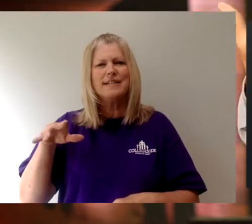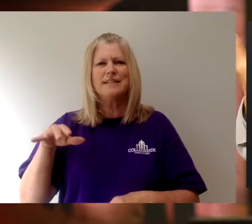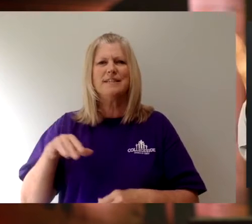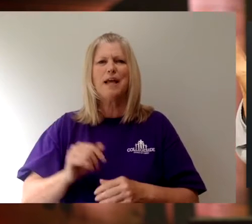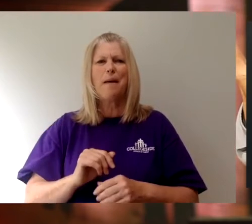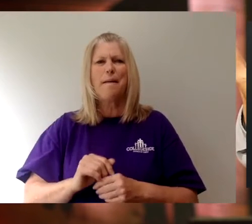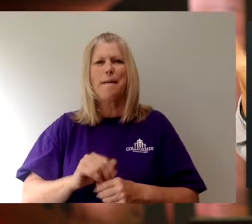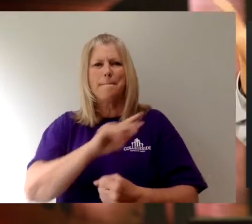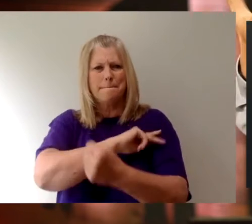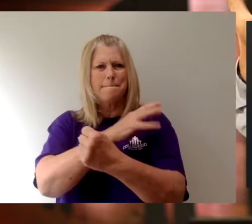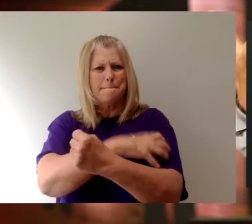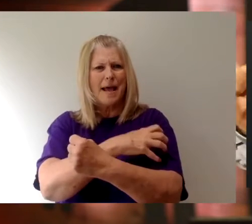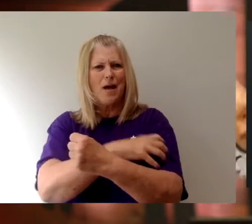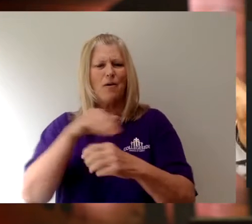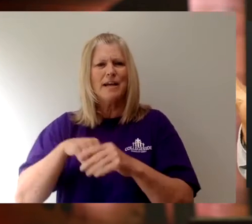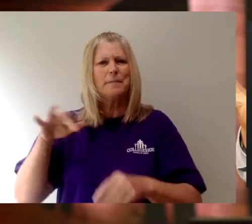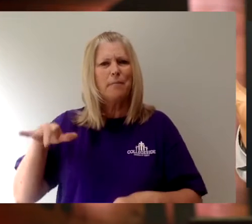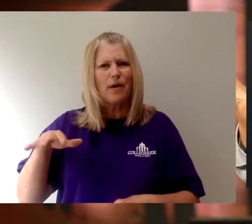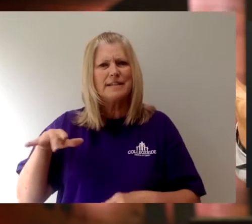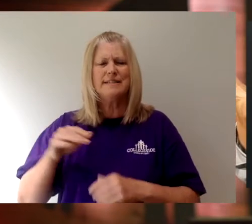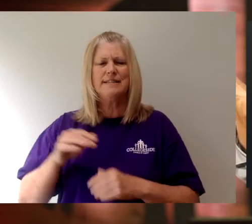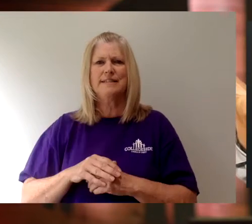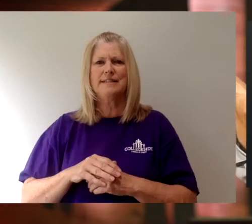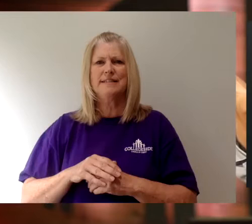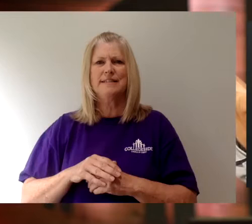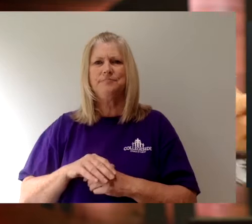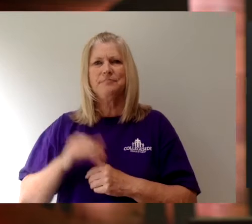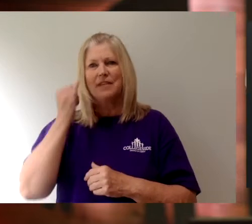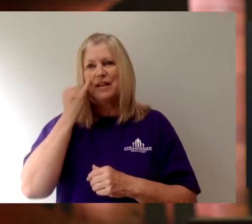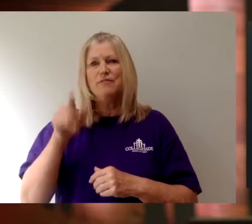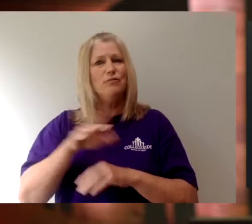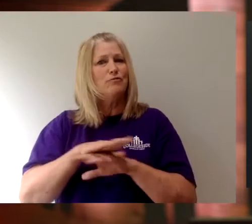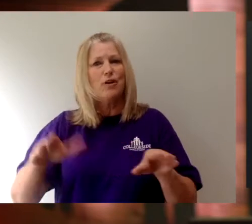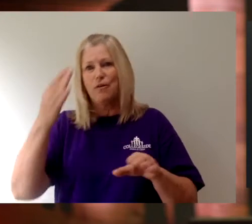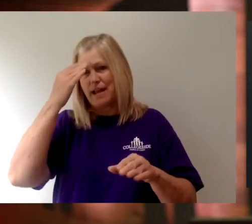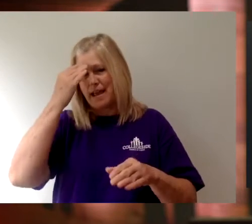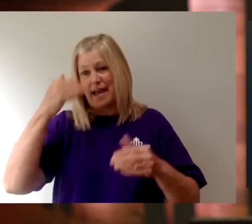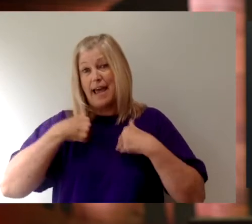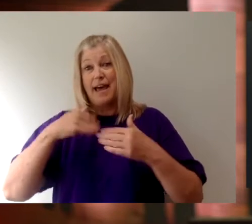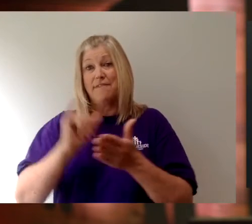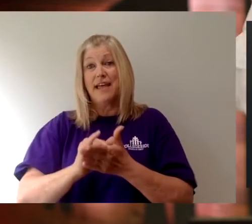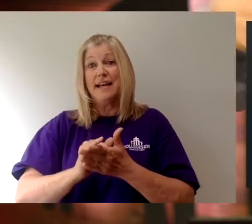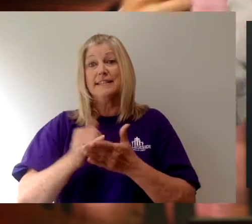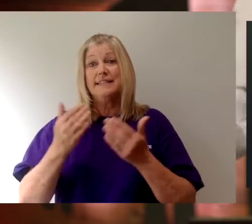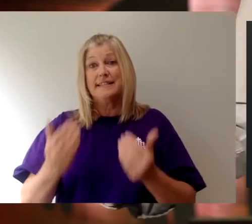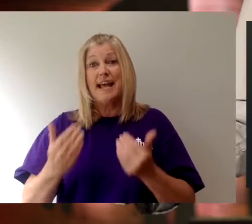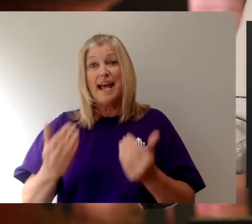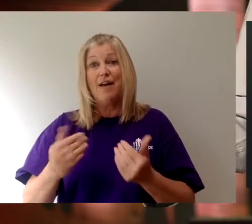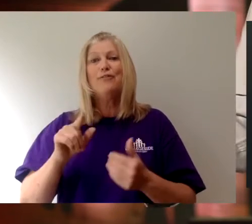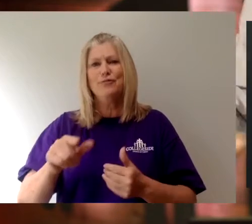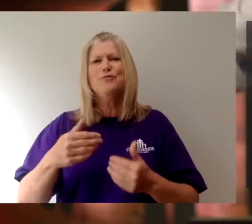There's power in presence. And if you don't have that now, you likely